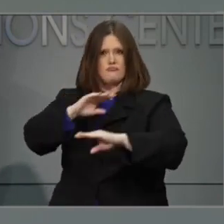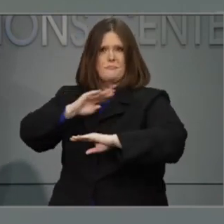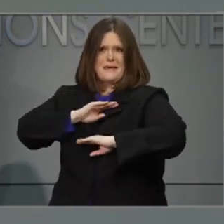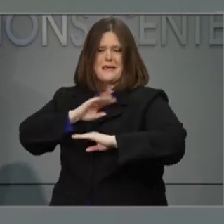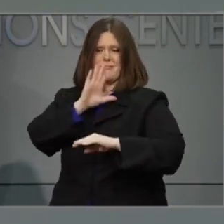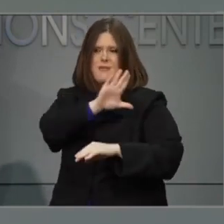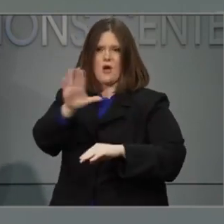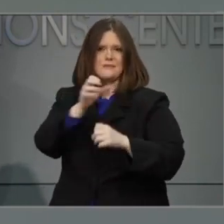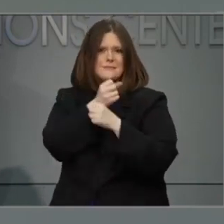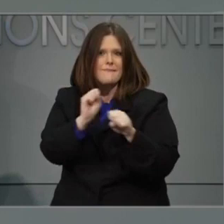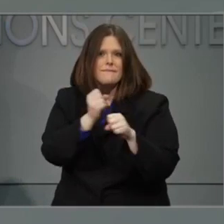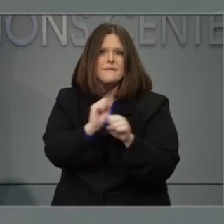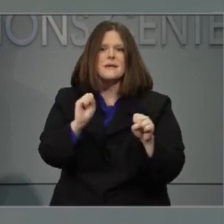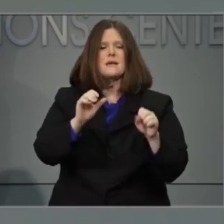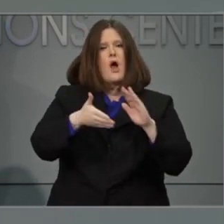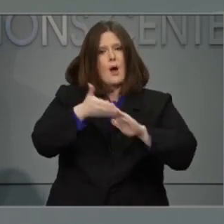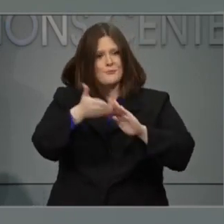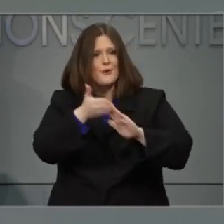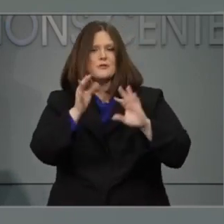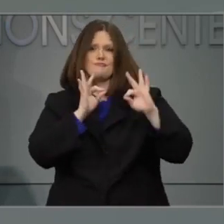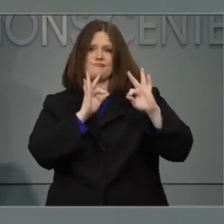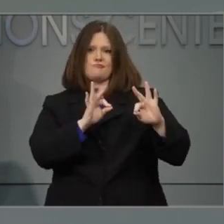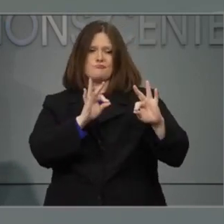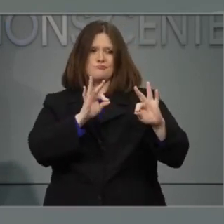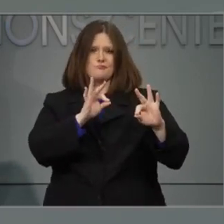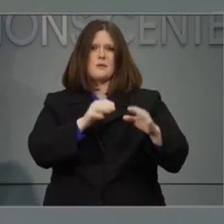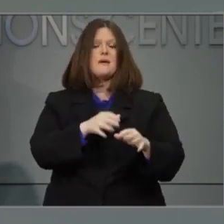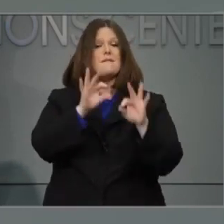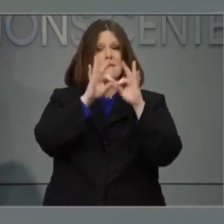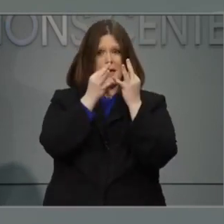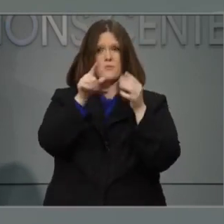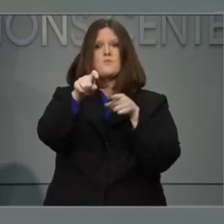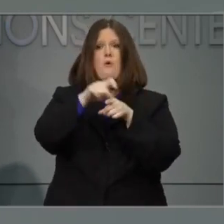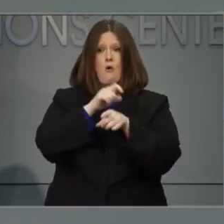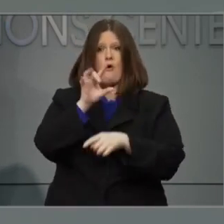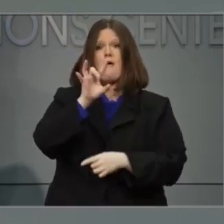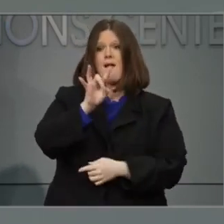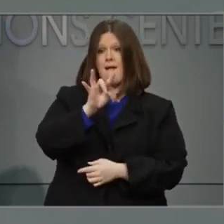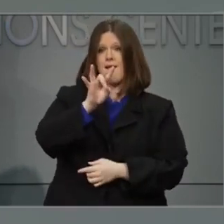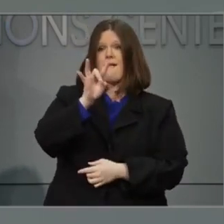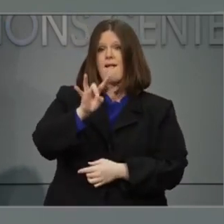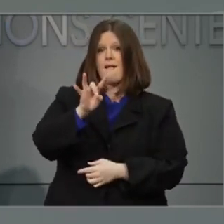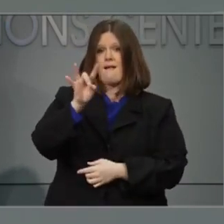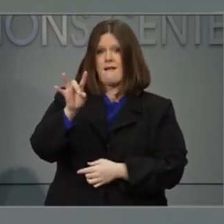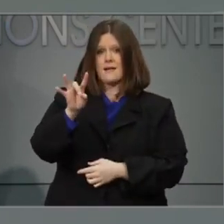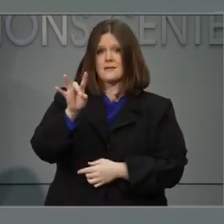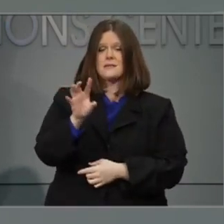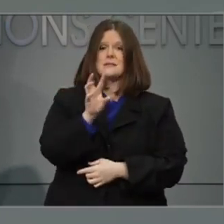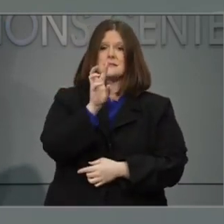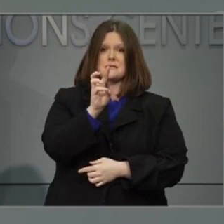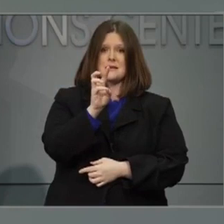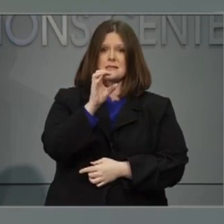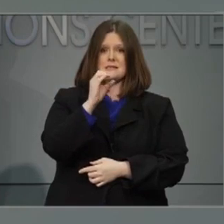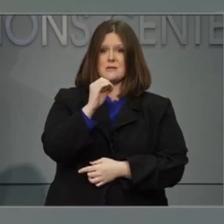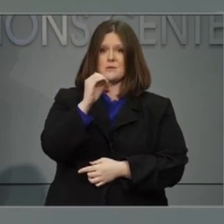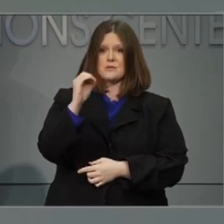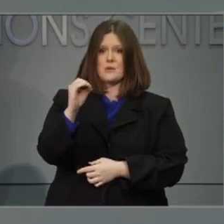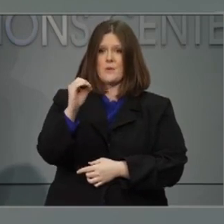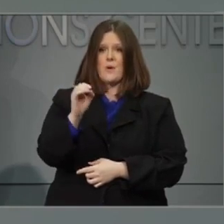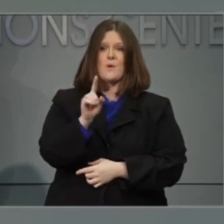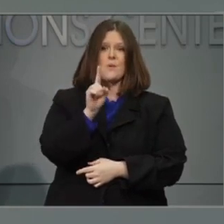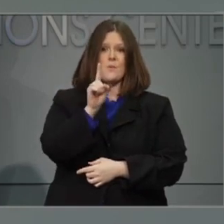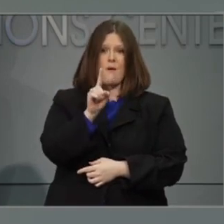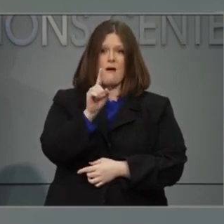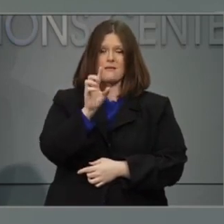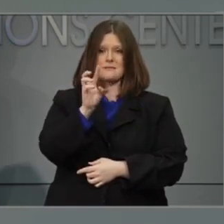guidelines. Families can call 888-600-1685.